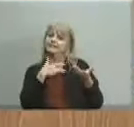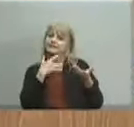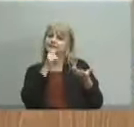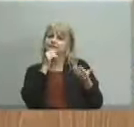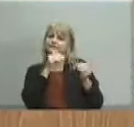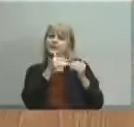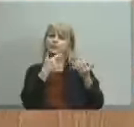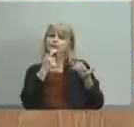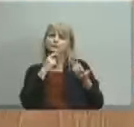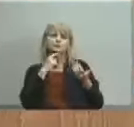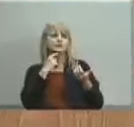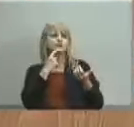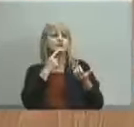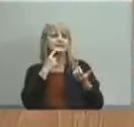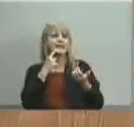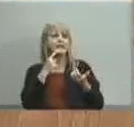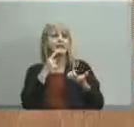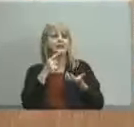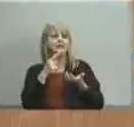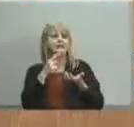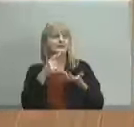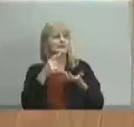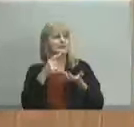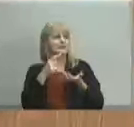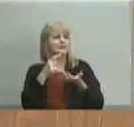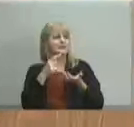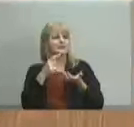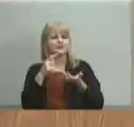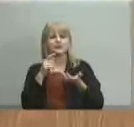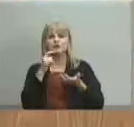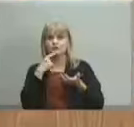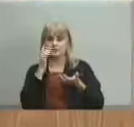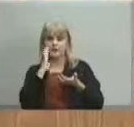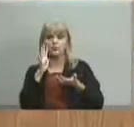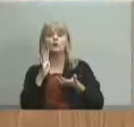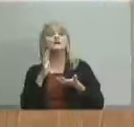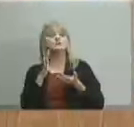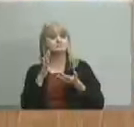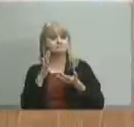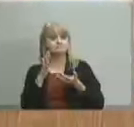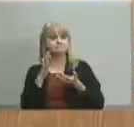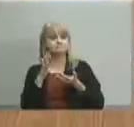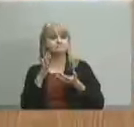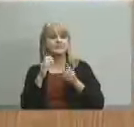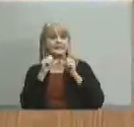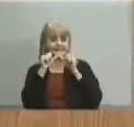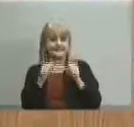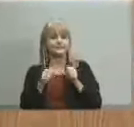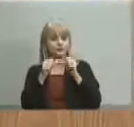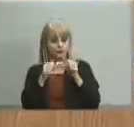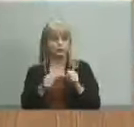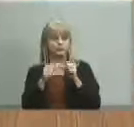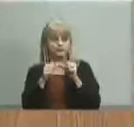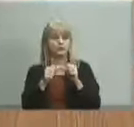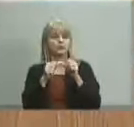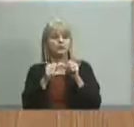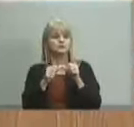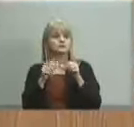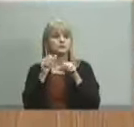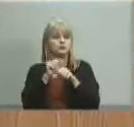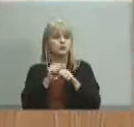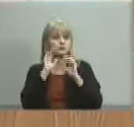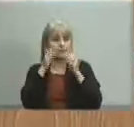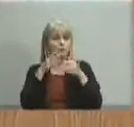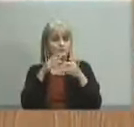exactly that and that we and you did say that we would work on it in 2020. the other piece that we had discussed as a board